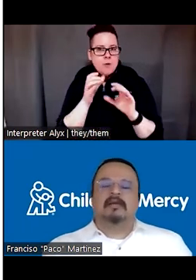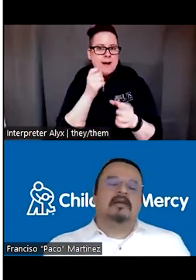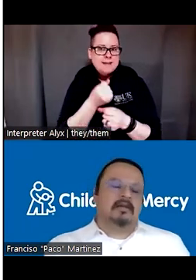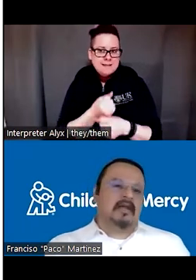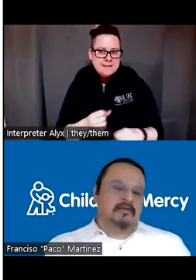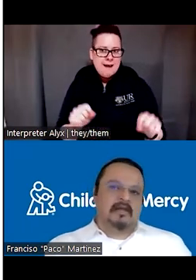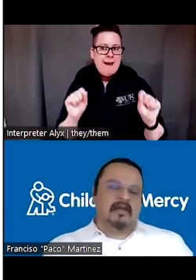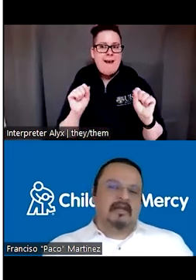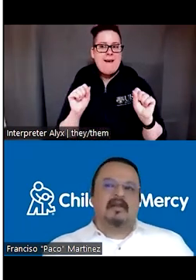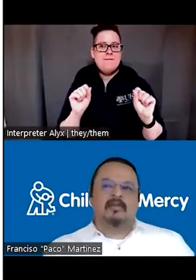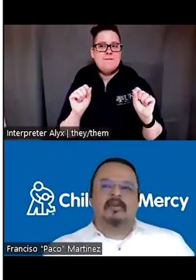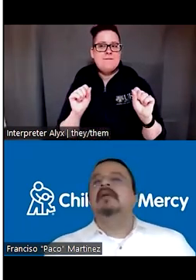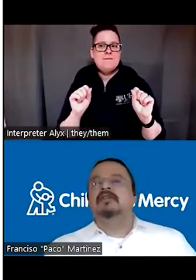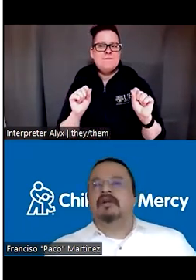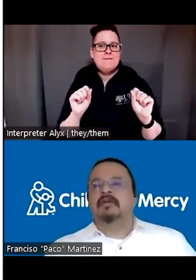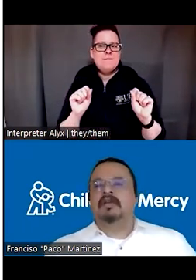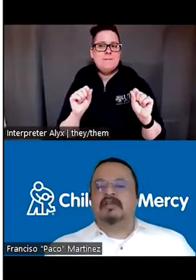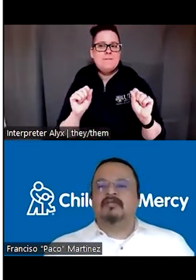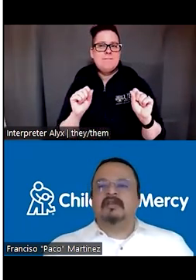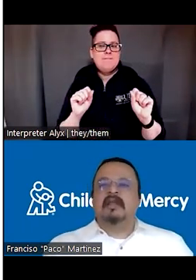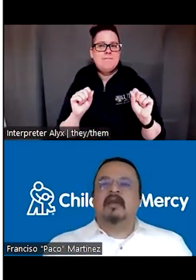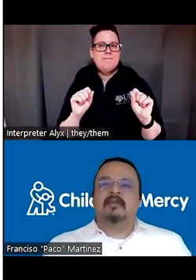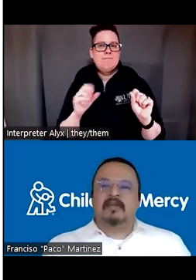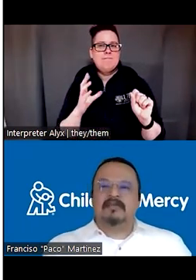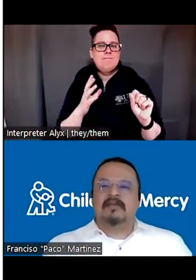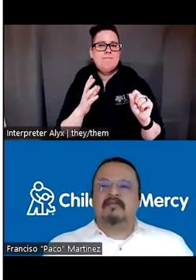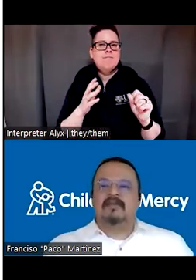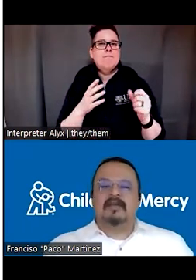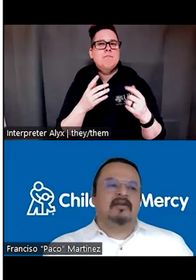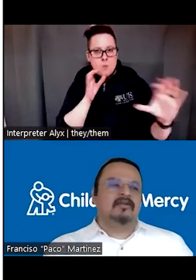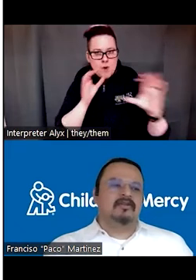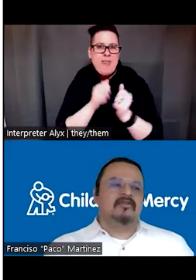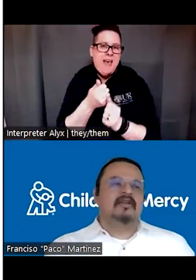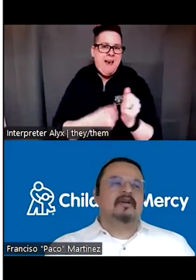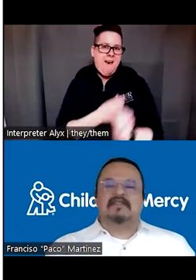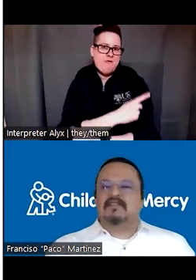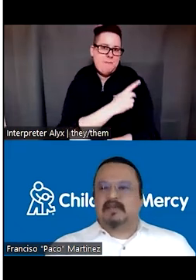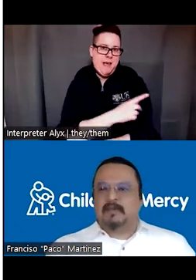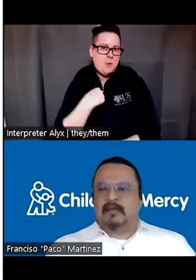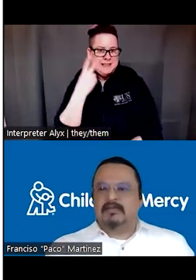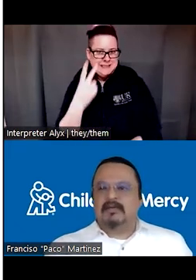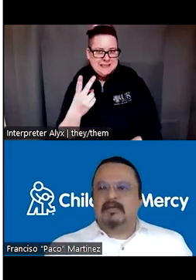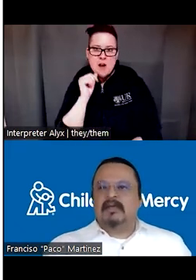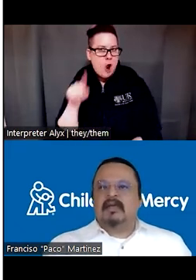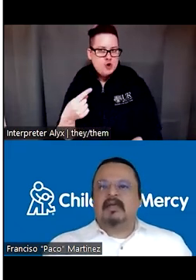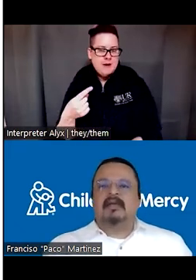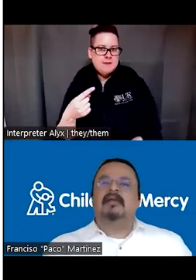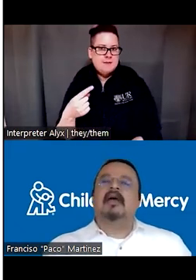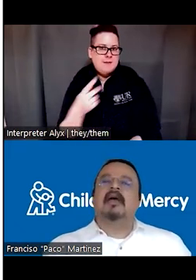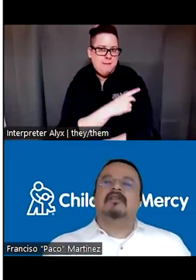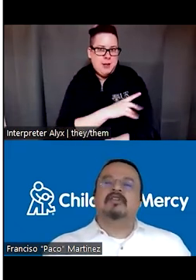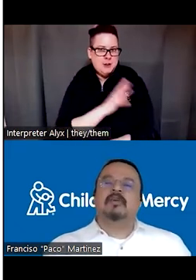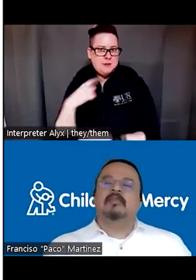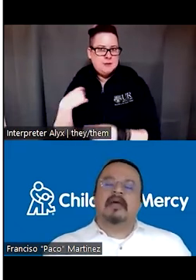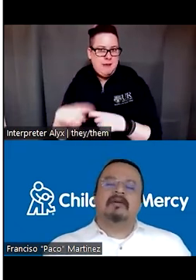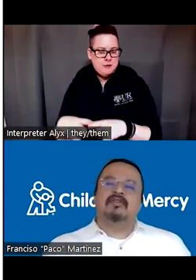and get total communication with every patient that we see, not just the ones that speak Spanish. And